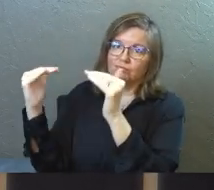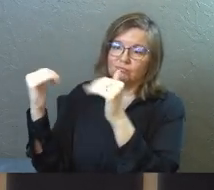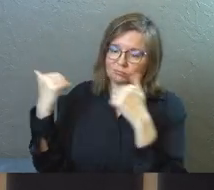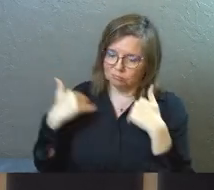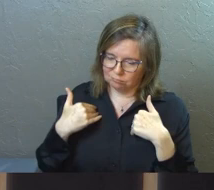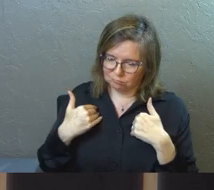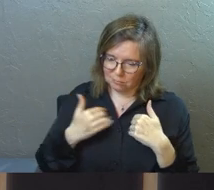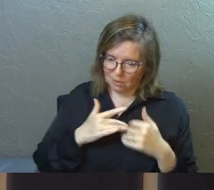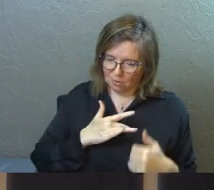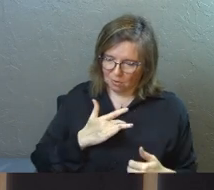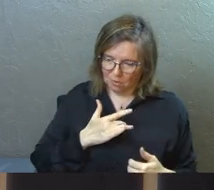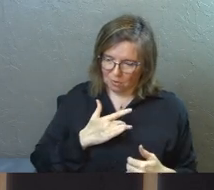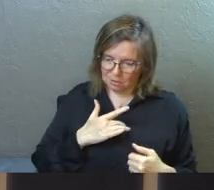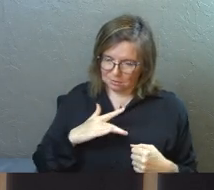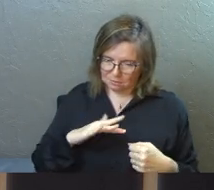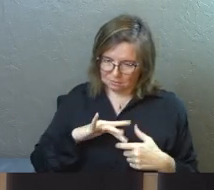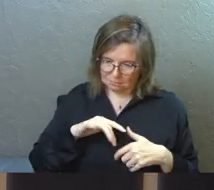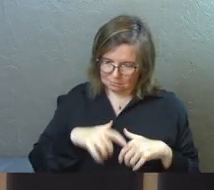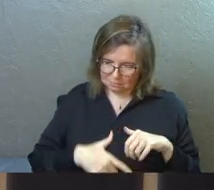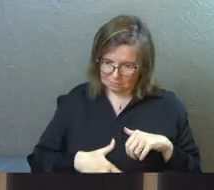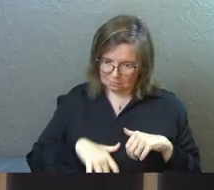We need our hearts whole.